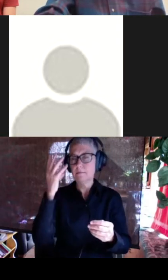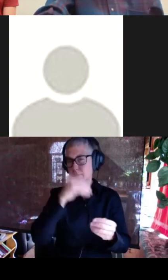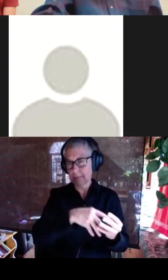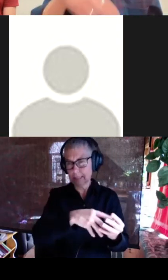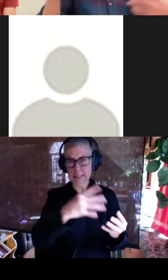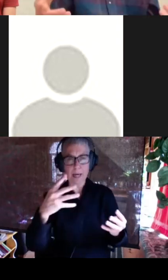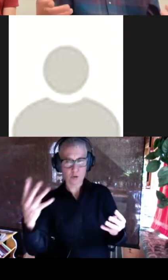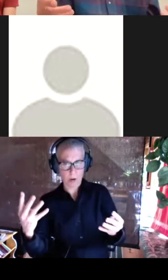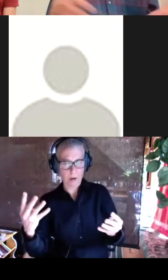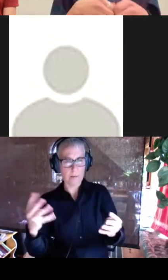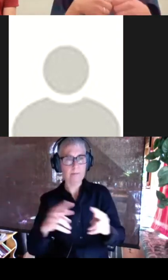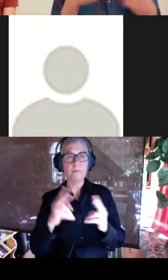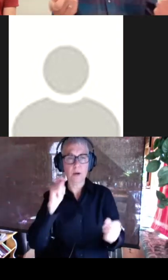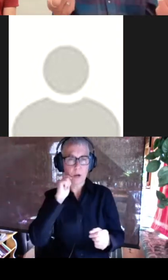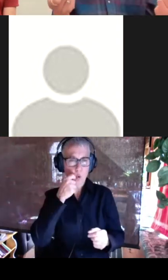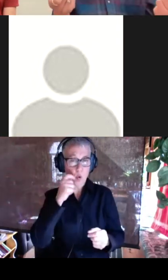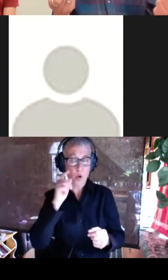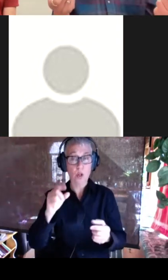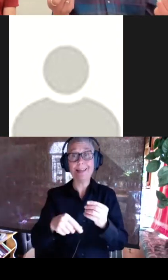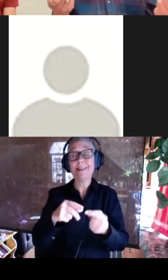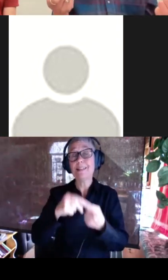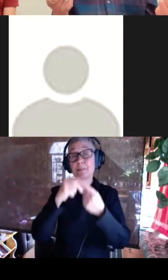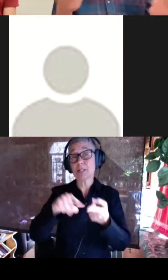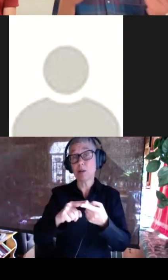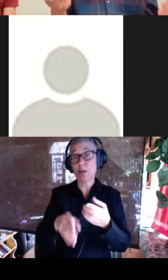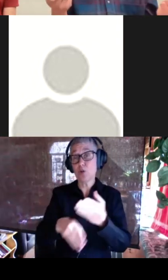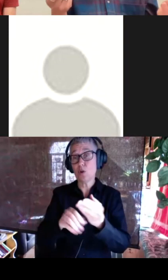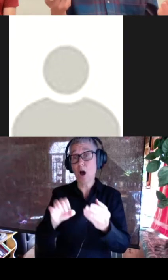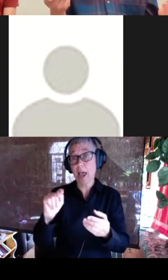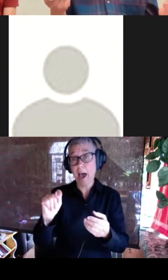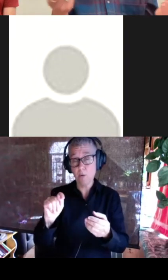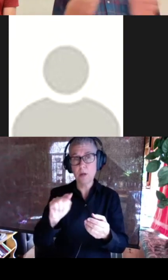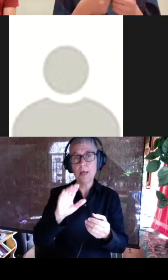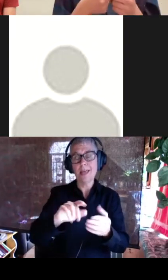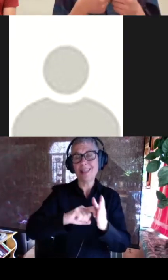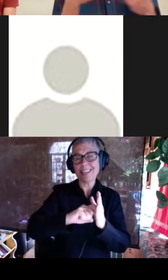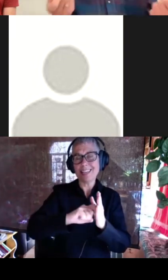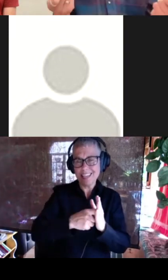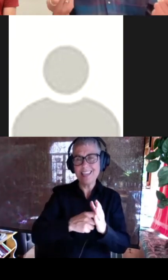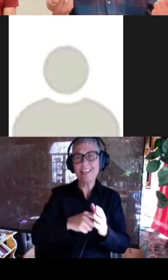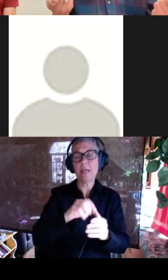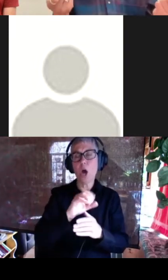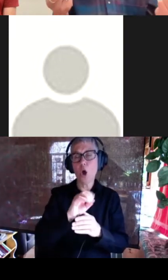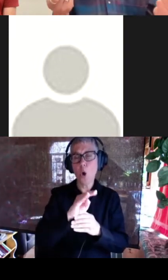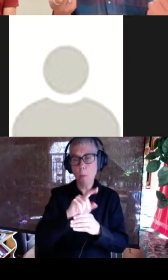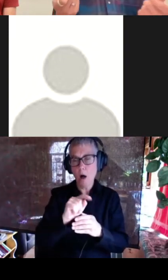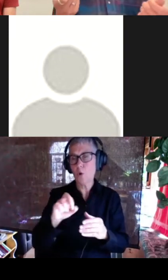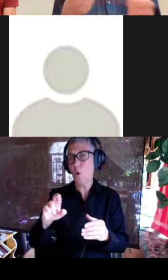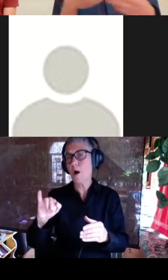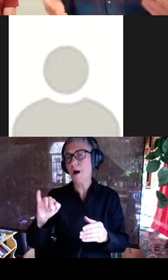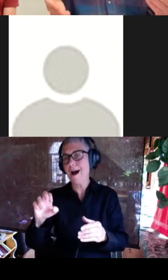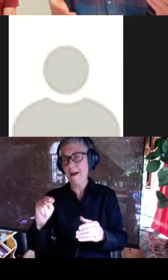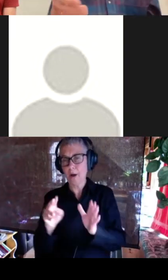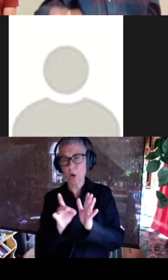cool and then importantly when you knock out the key cobalt or iron binding residues uh that signal goes away um